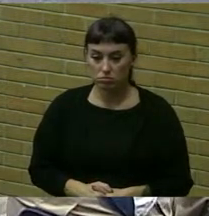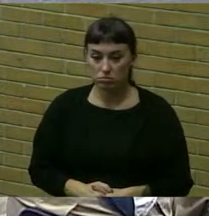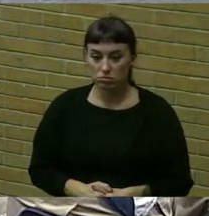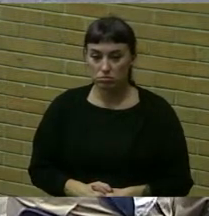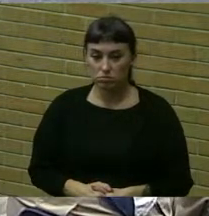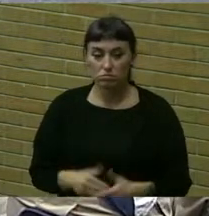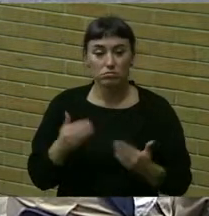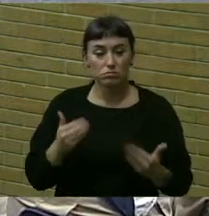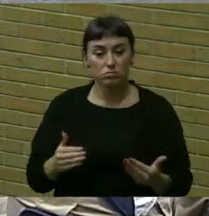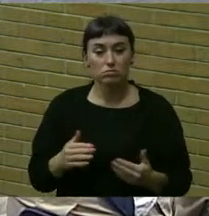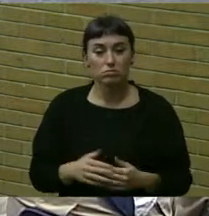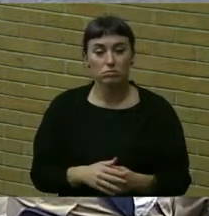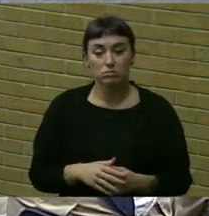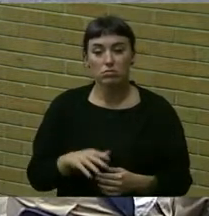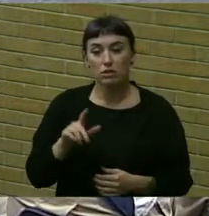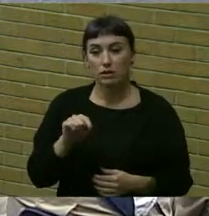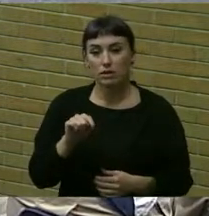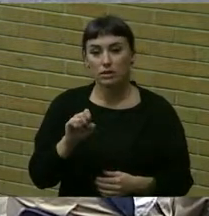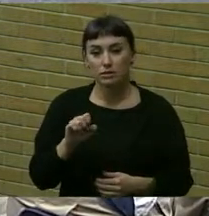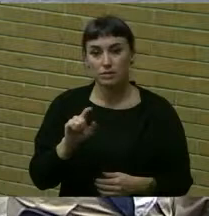Go ahead, Mr. Tetinoff.